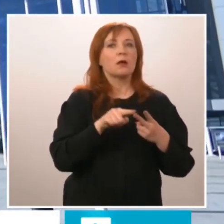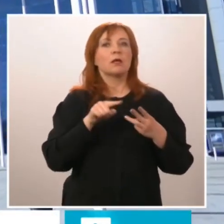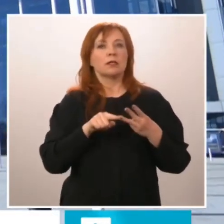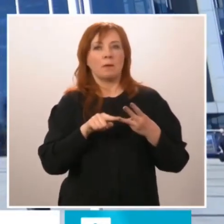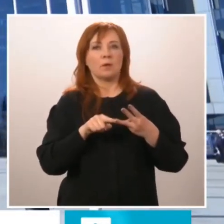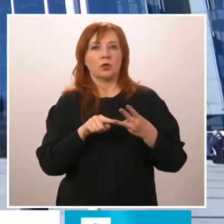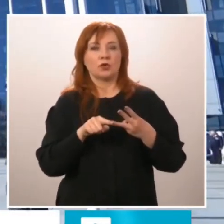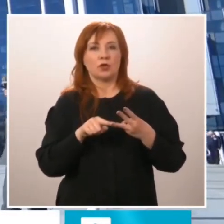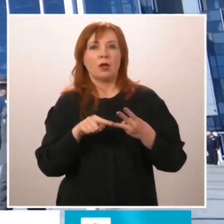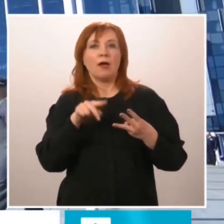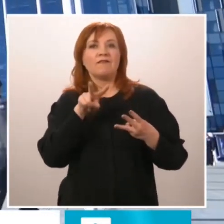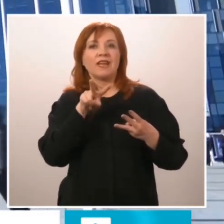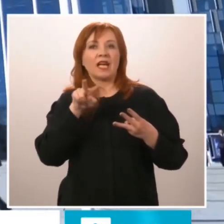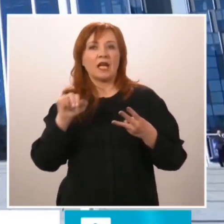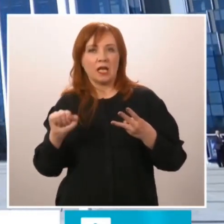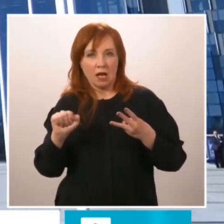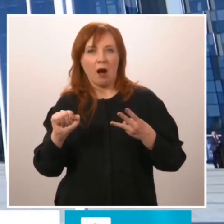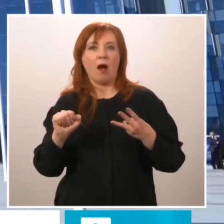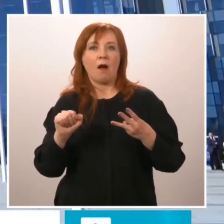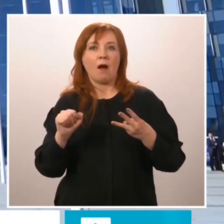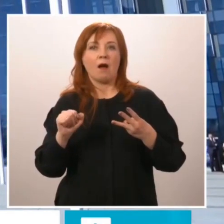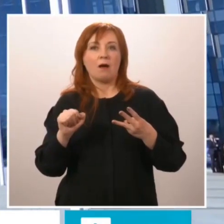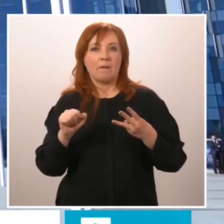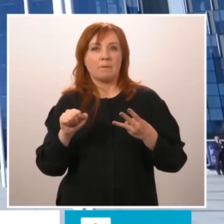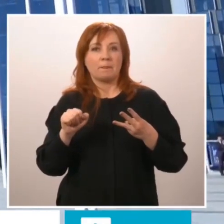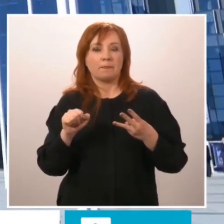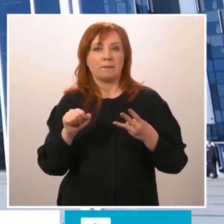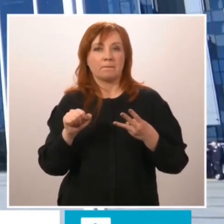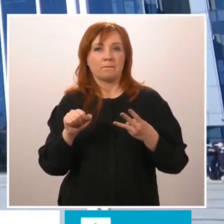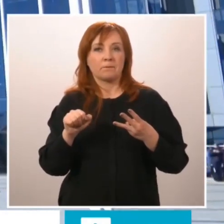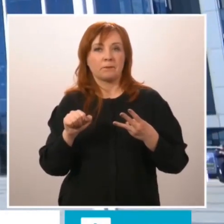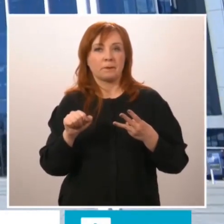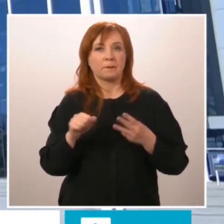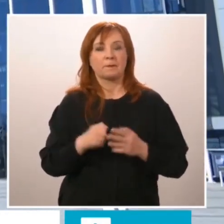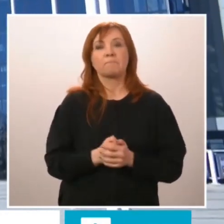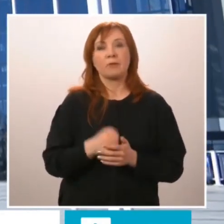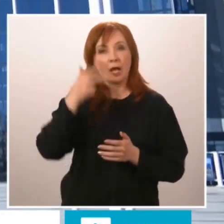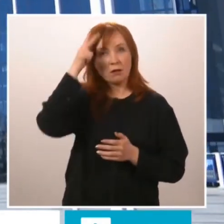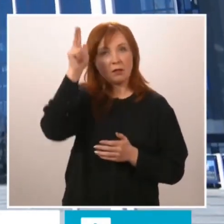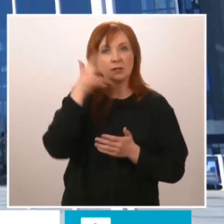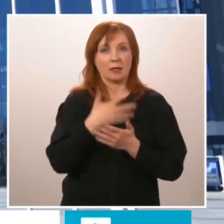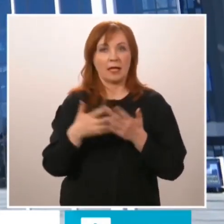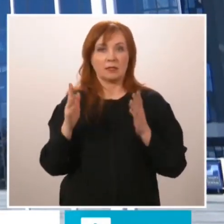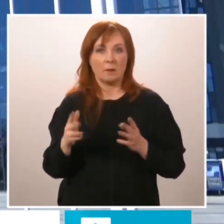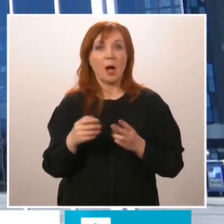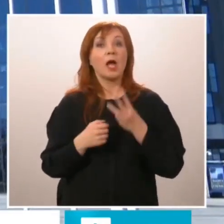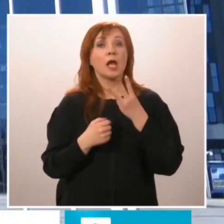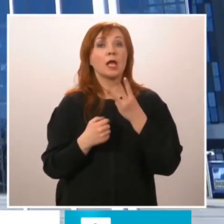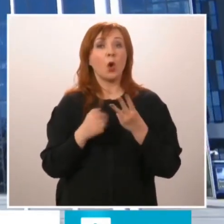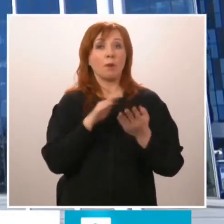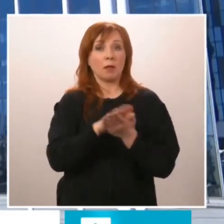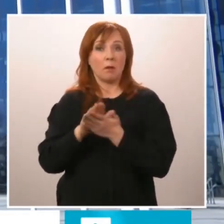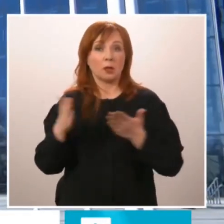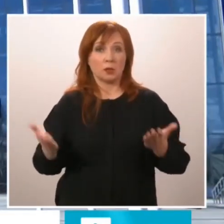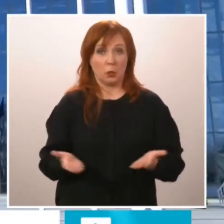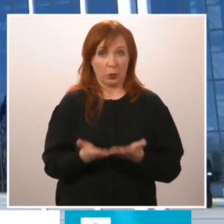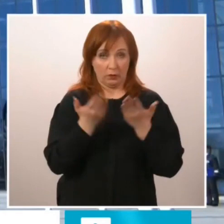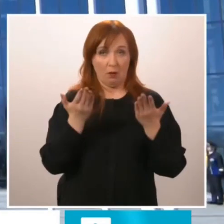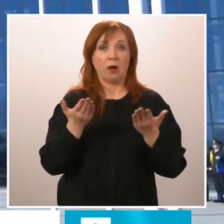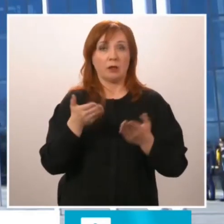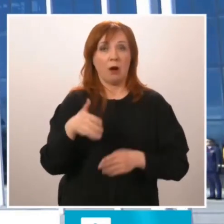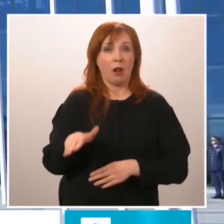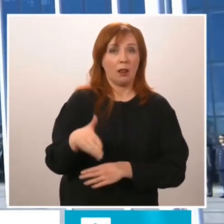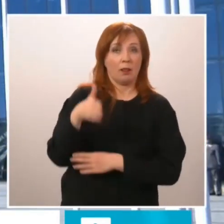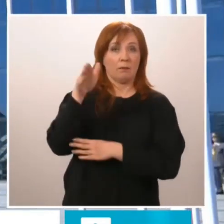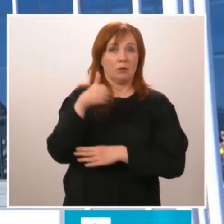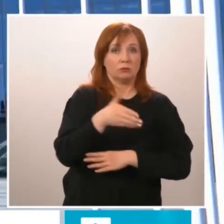Norfolk, Virginia. We will now proceed to the lift of Finland's to the sound of the national anthem. The